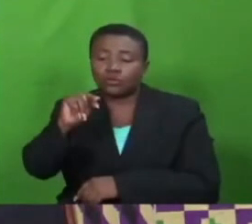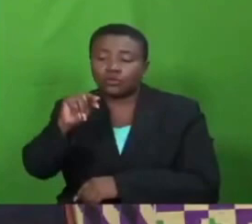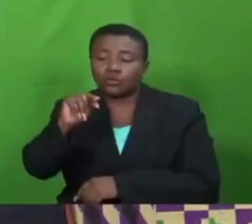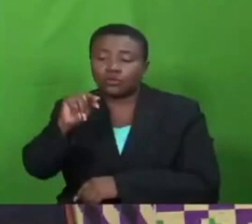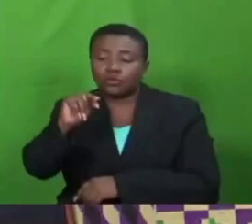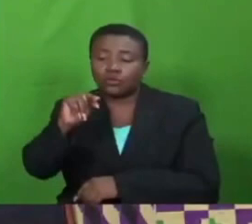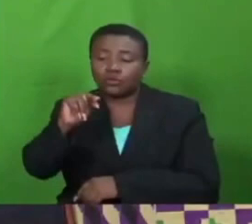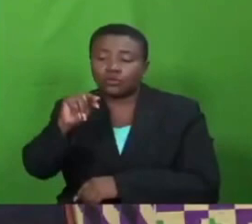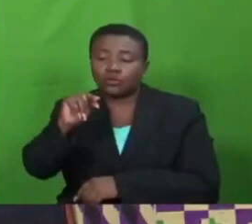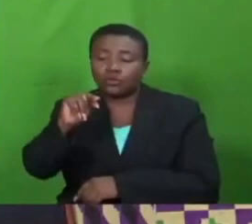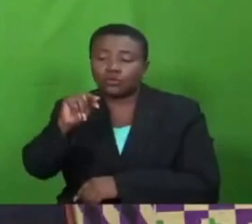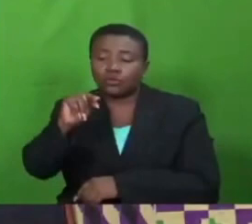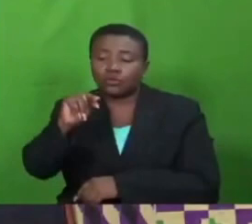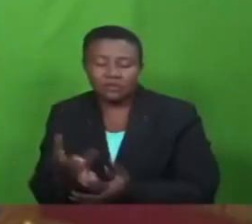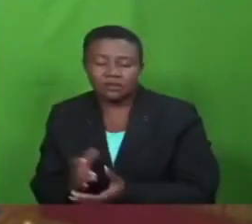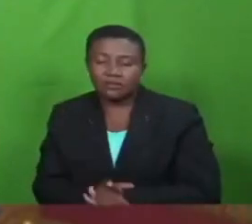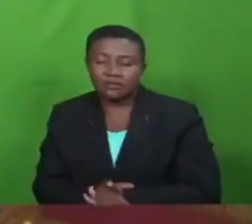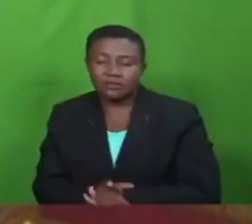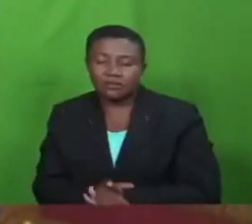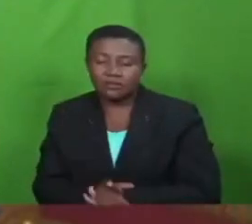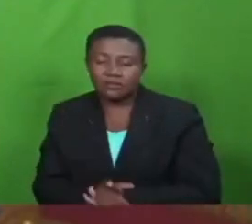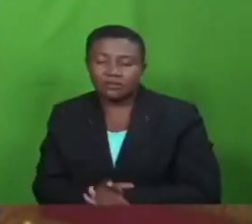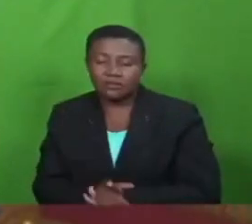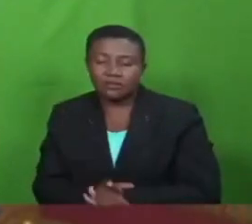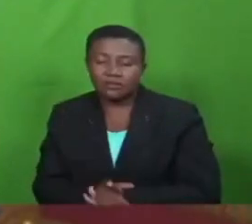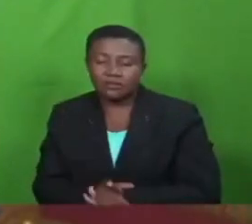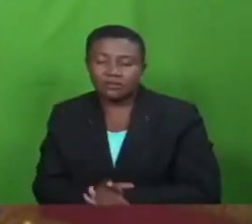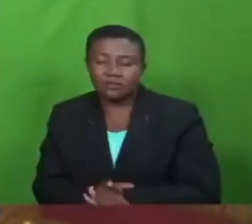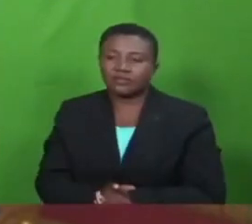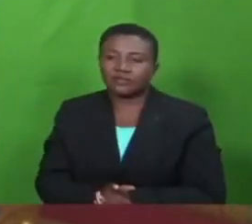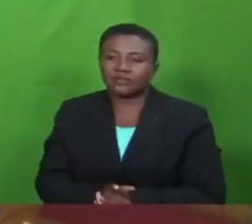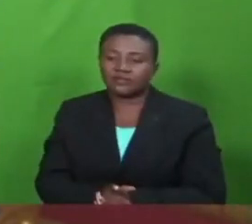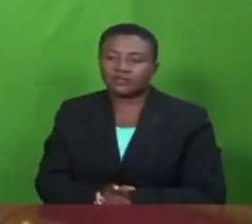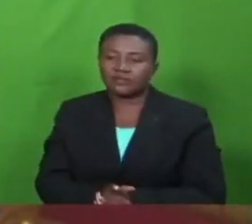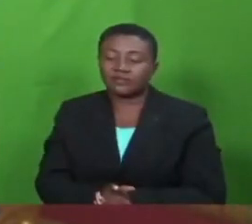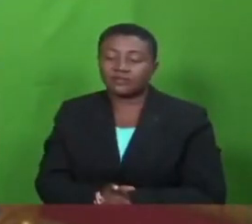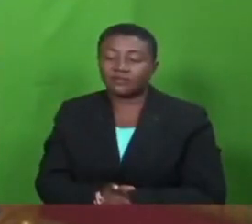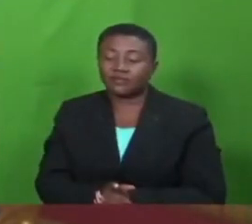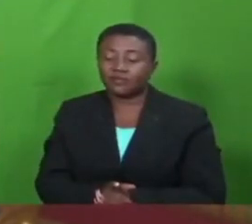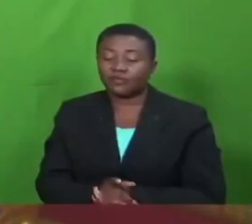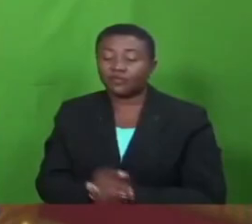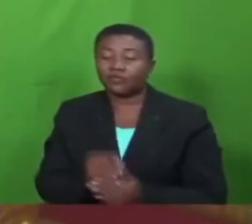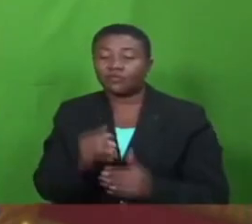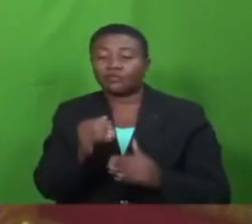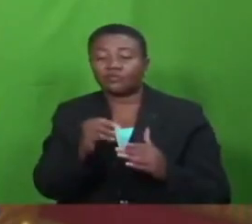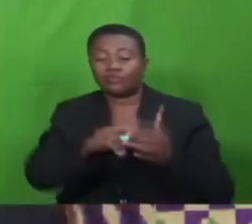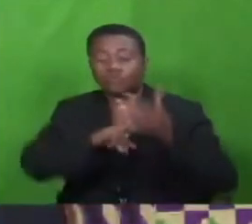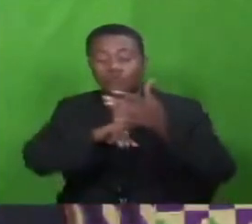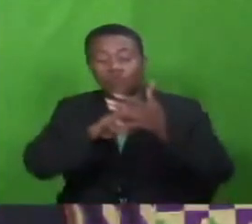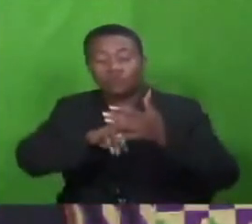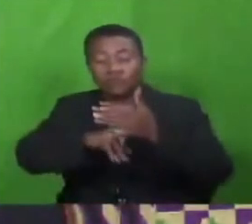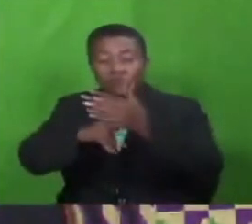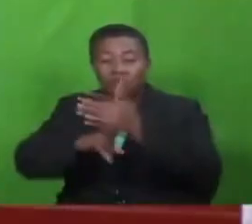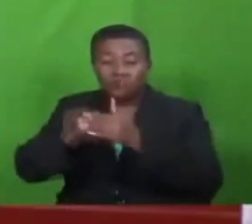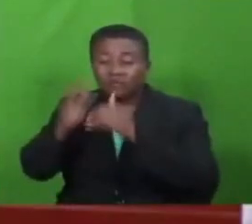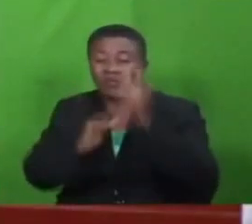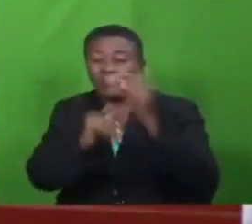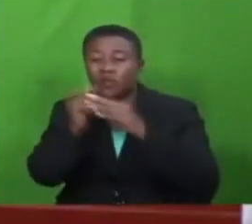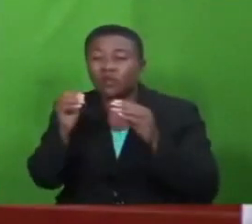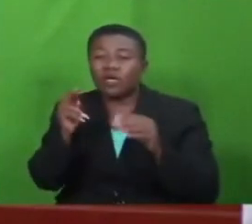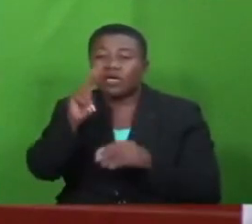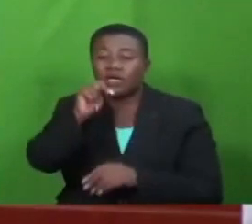Republic, constructed more NCA-licensed